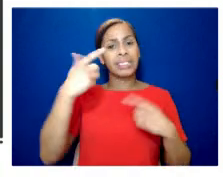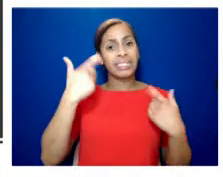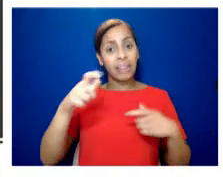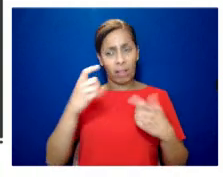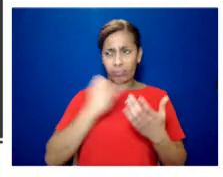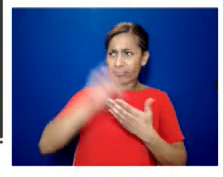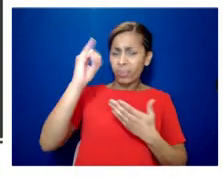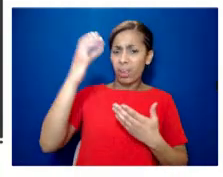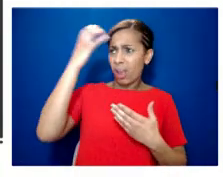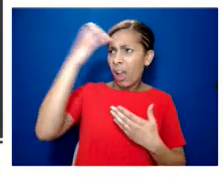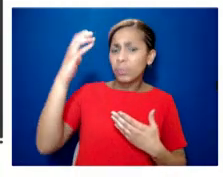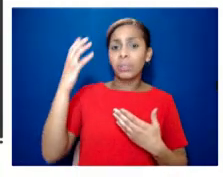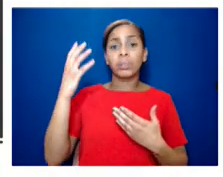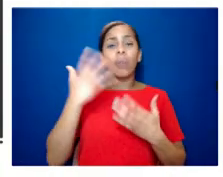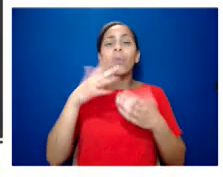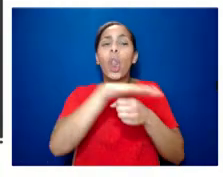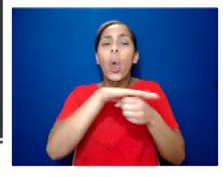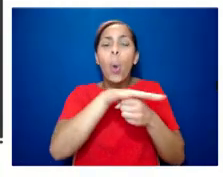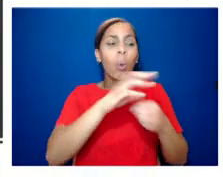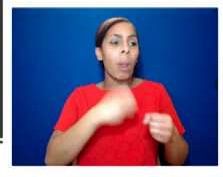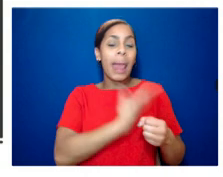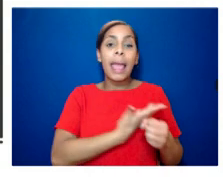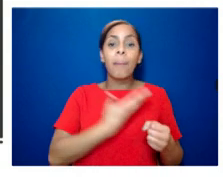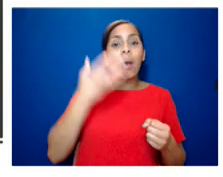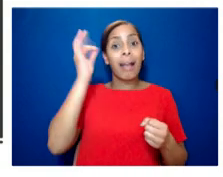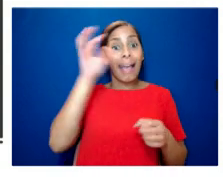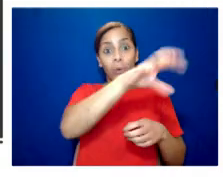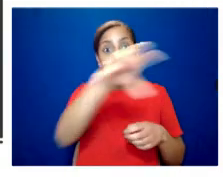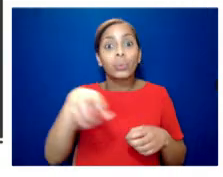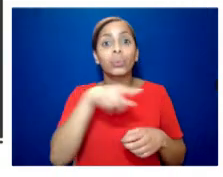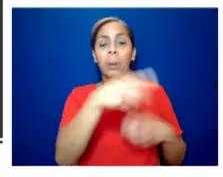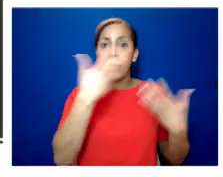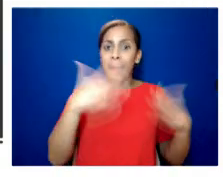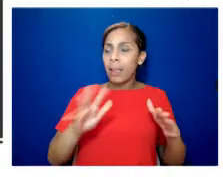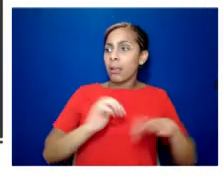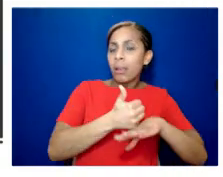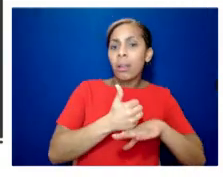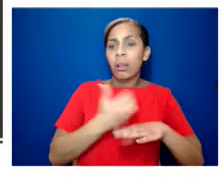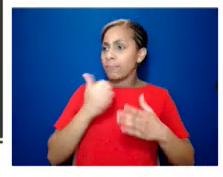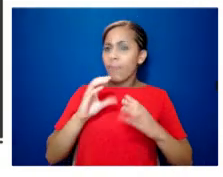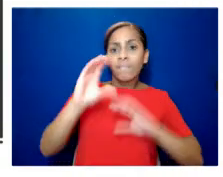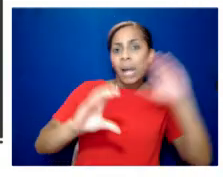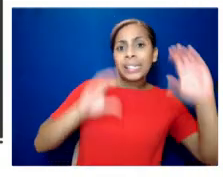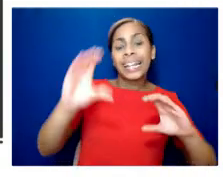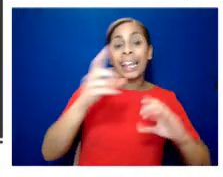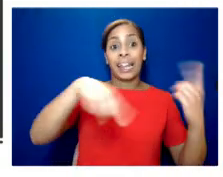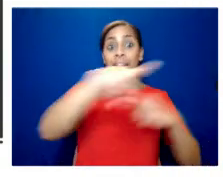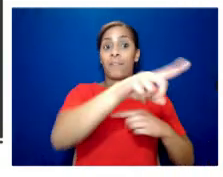number of labour-run local councils in london started to give funding towards programs aimed at helping lgbt people